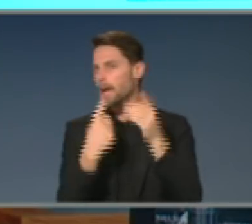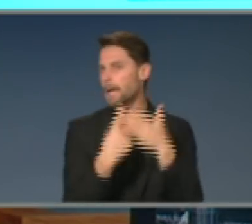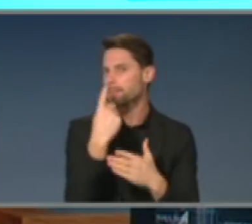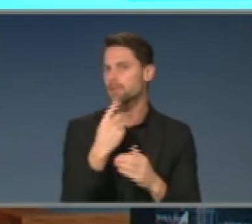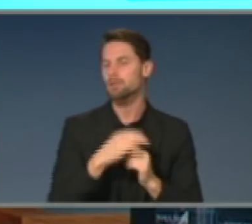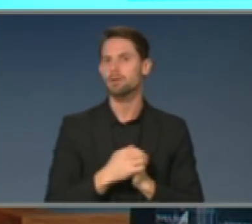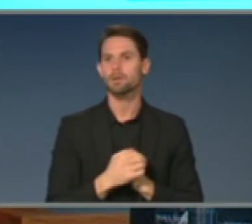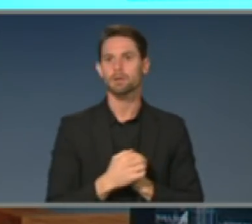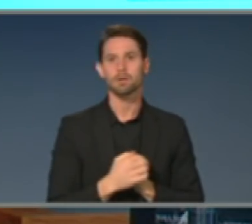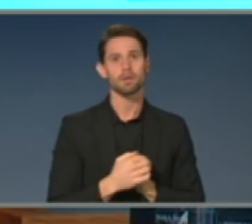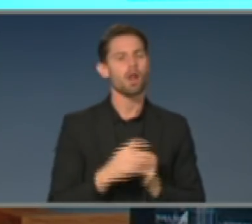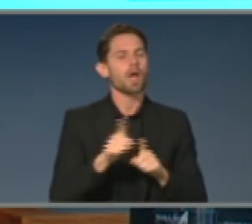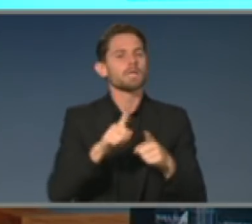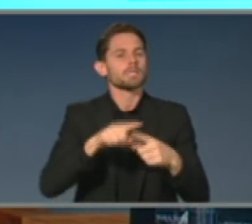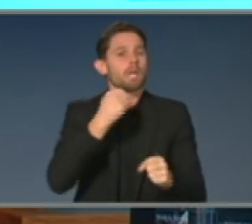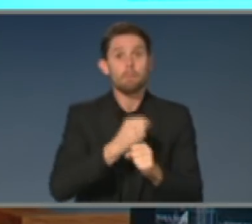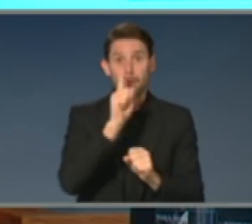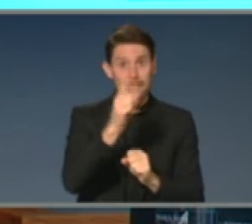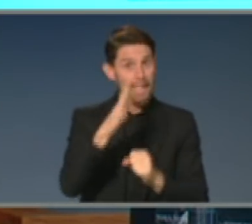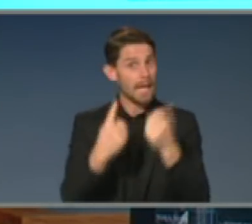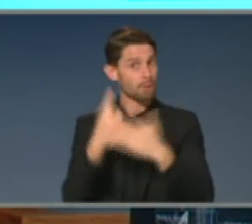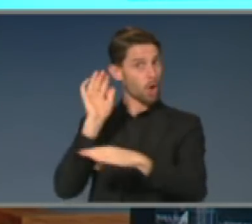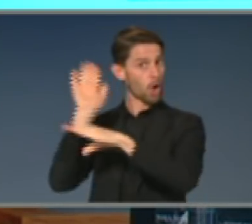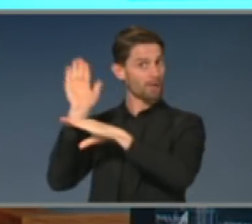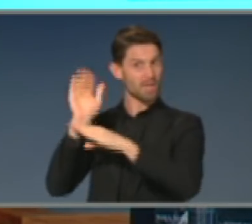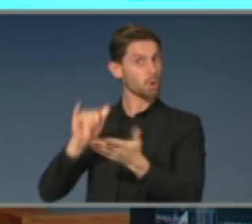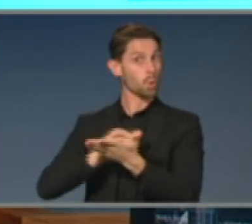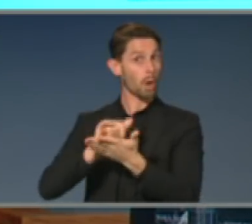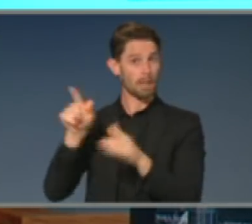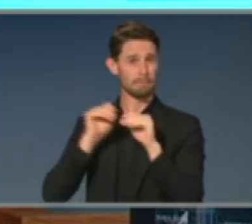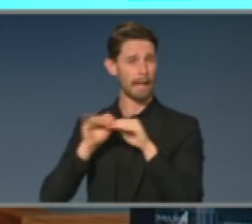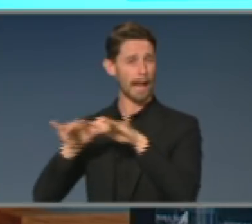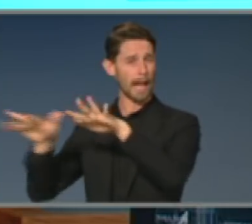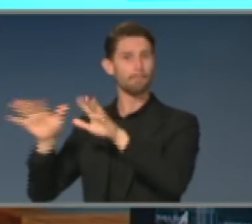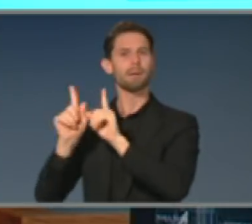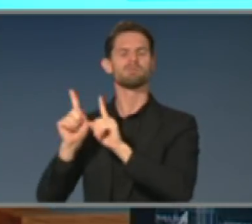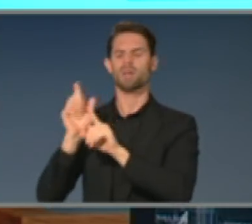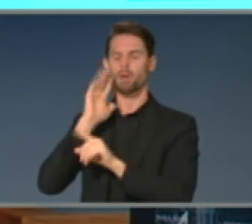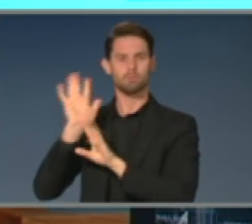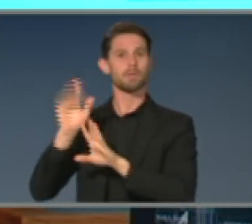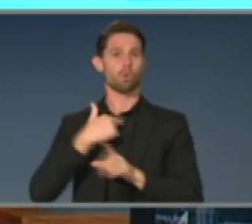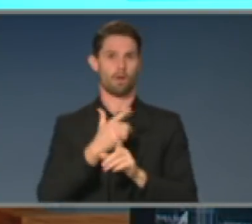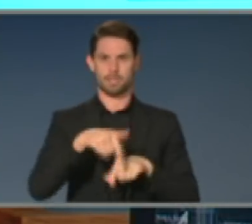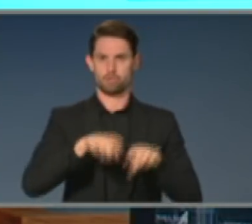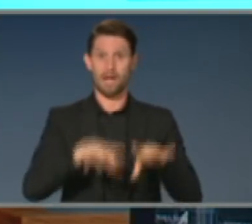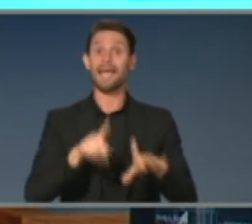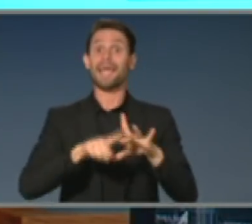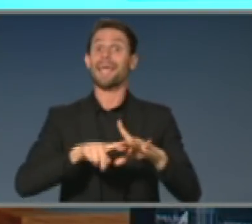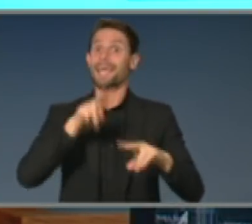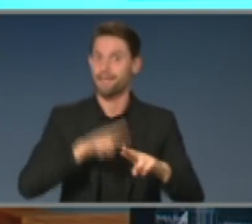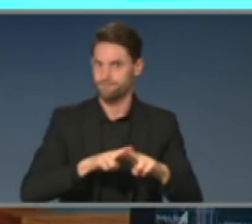seen in some cities in the world where we've had these huge outbreaks that have overwhelmed the system. But if that happened in Australia, you would see